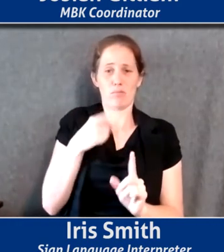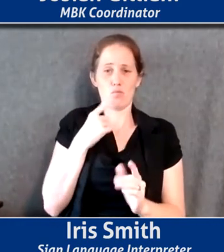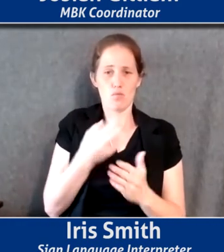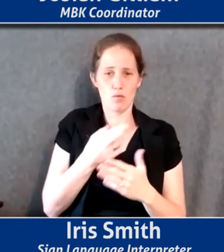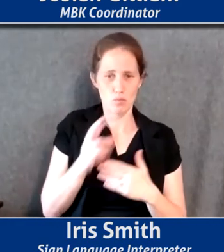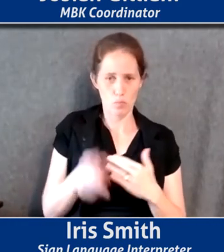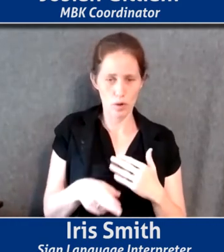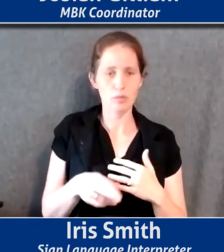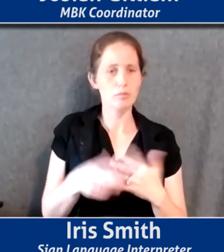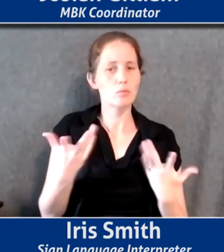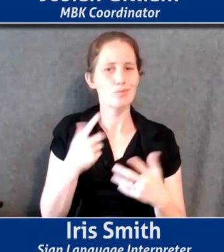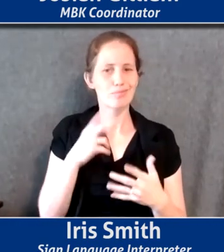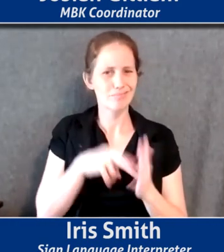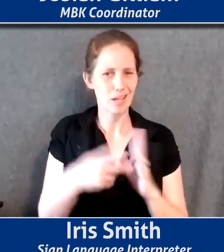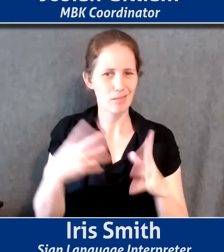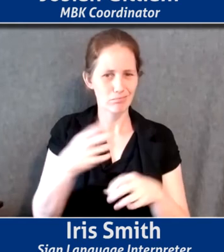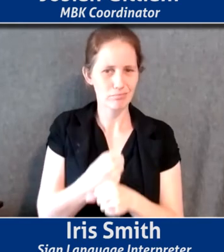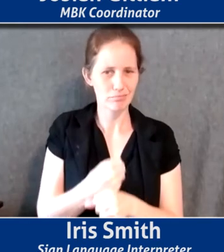what did it say?